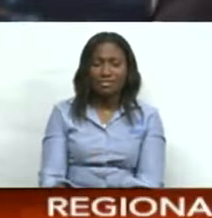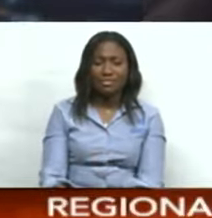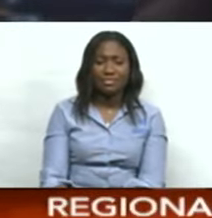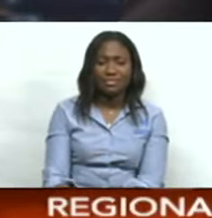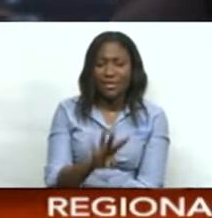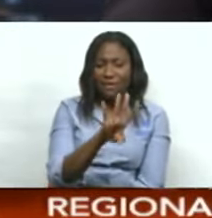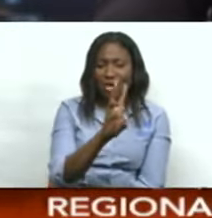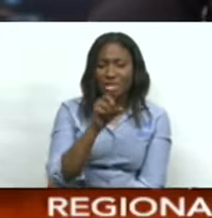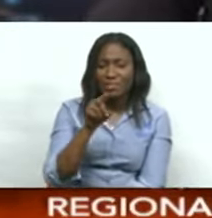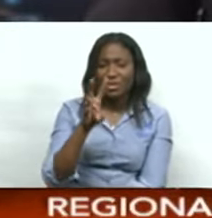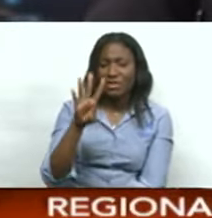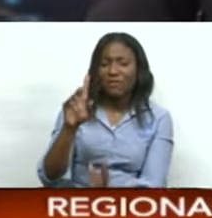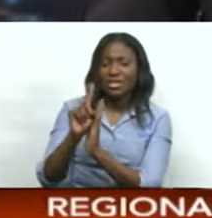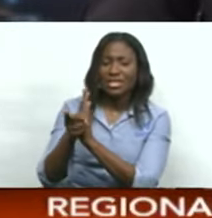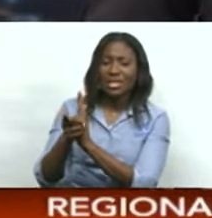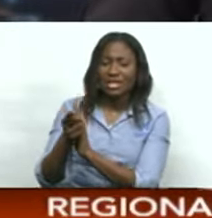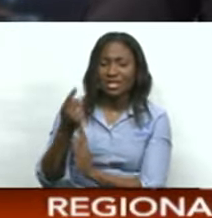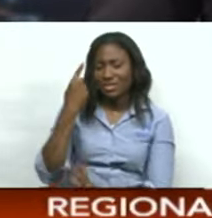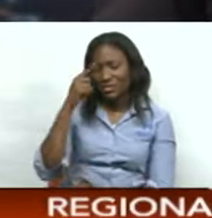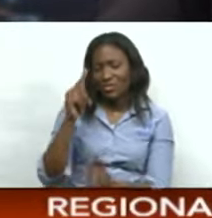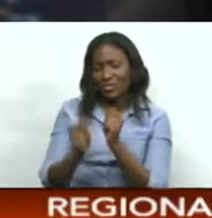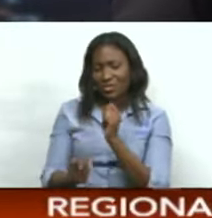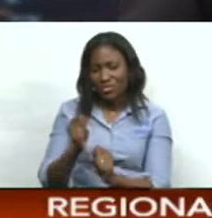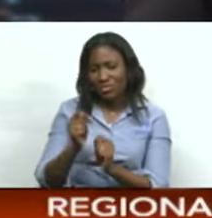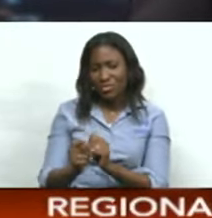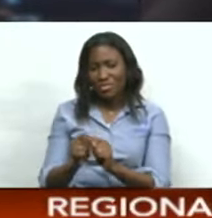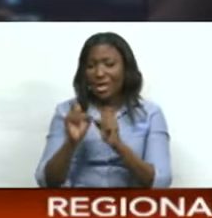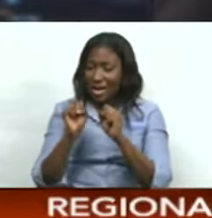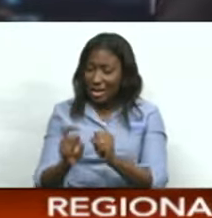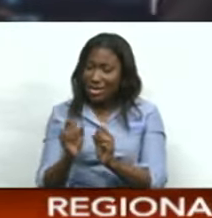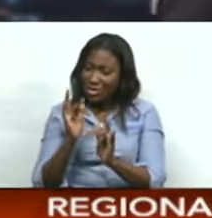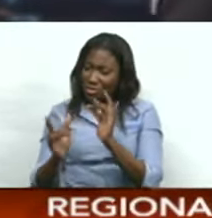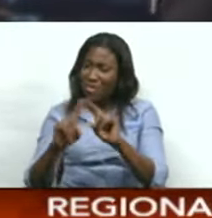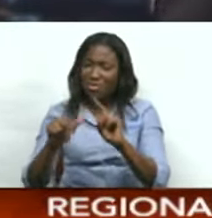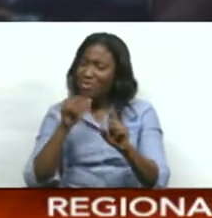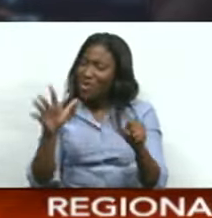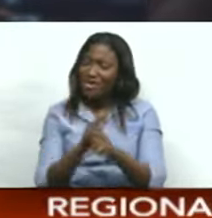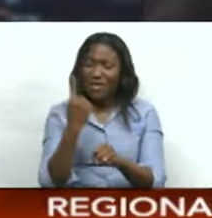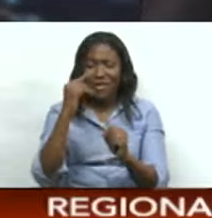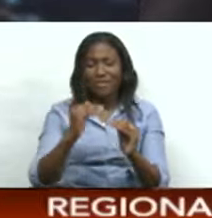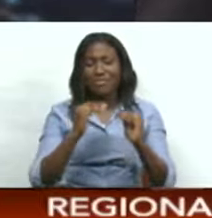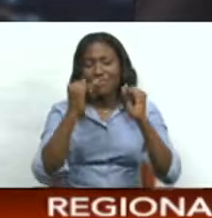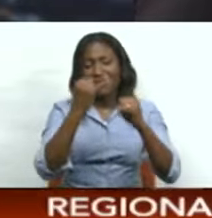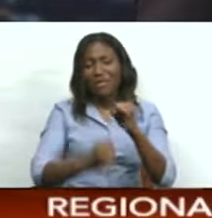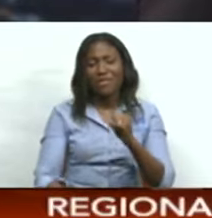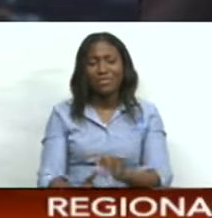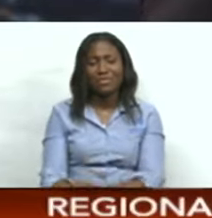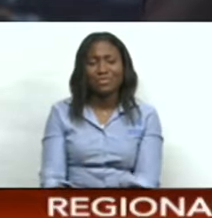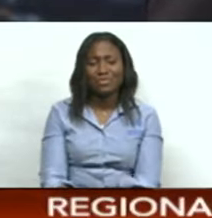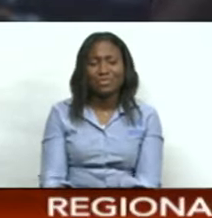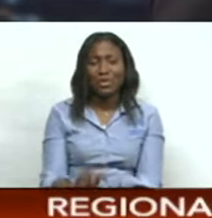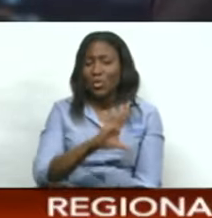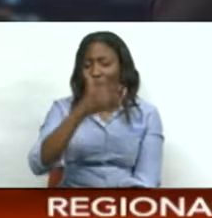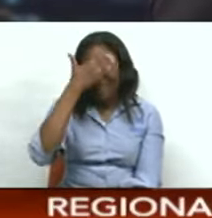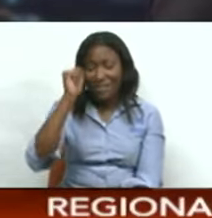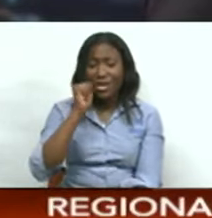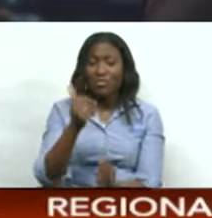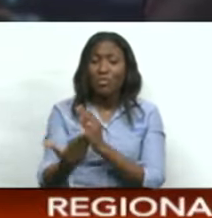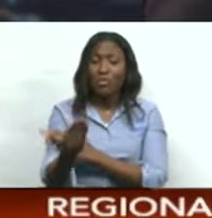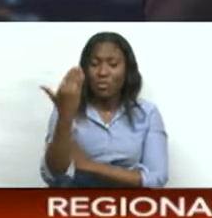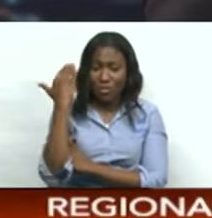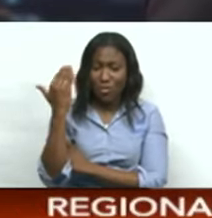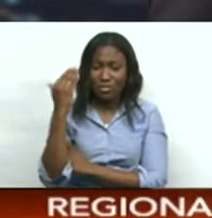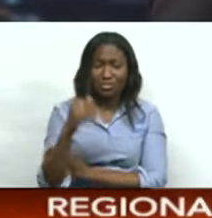46.64 seconds for Jureme. Was a season's best, but not enough to get him into tomorrow night's final. Don't forget, tomorrow morning, however,